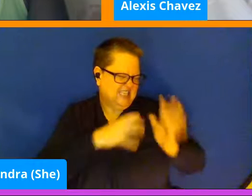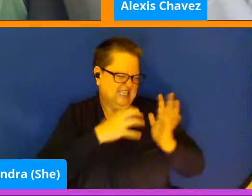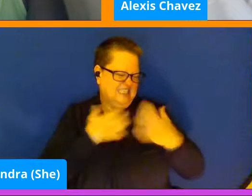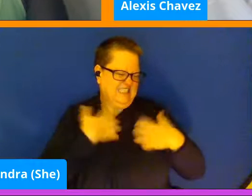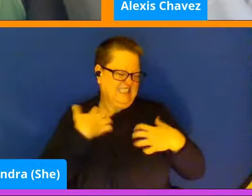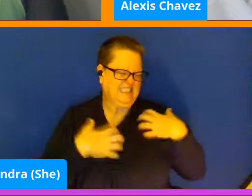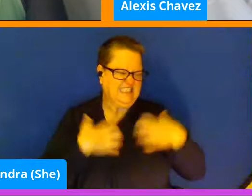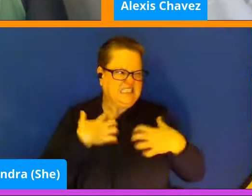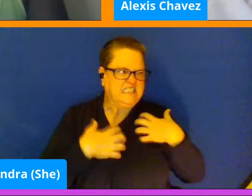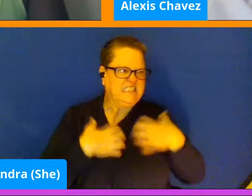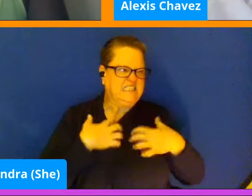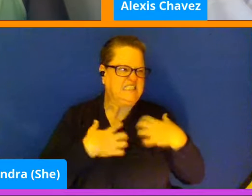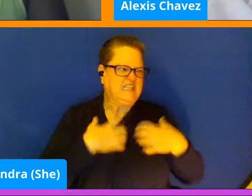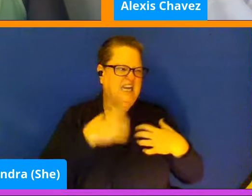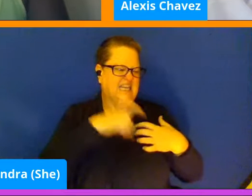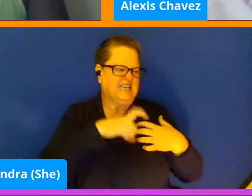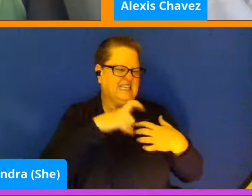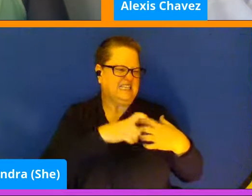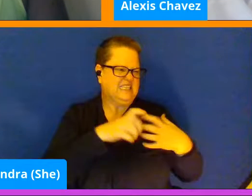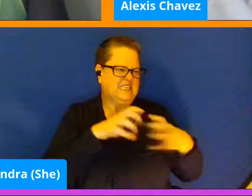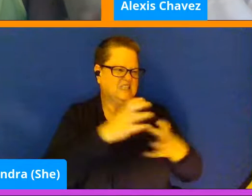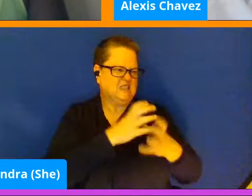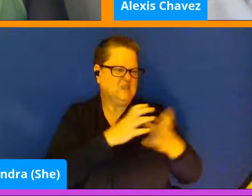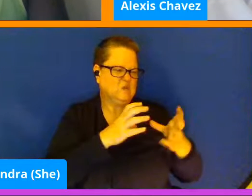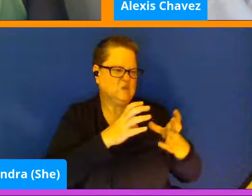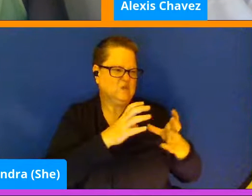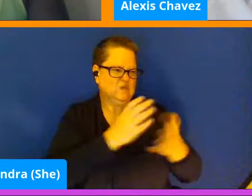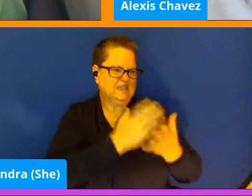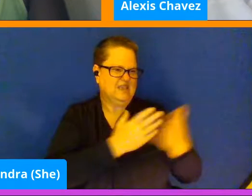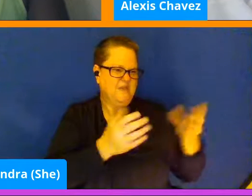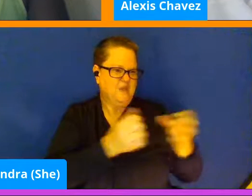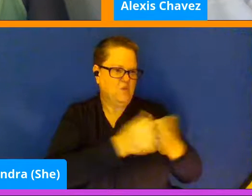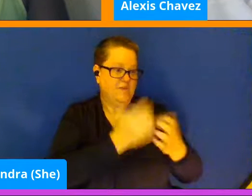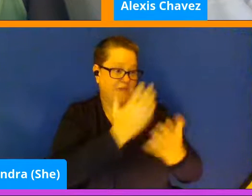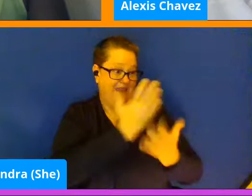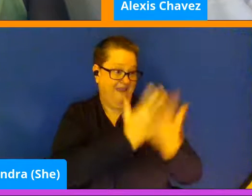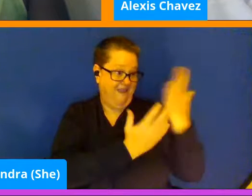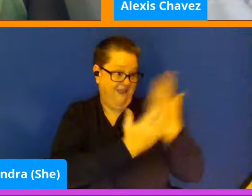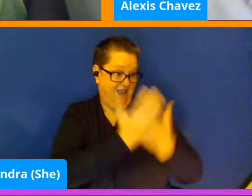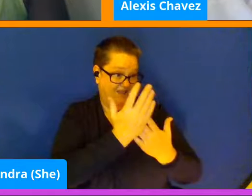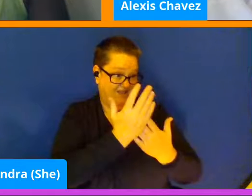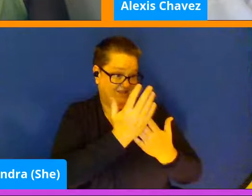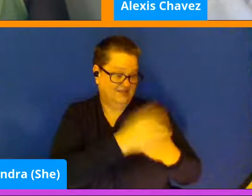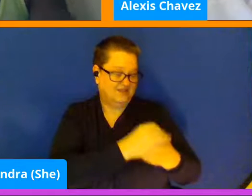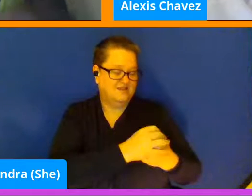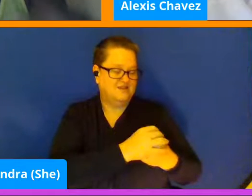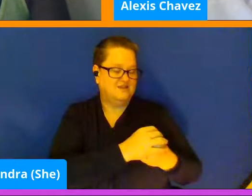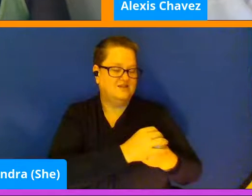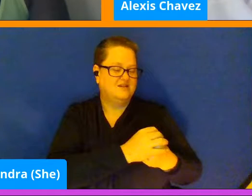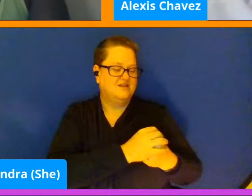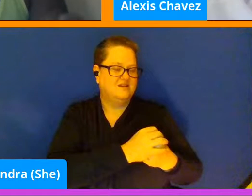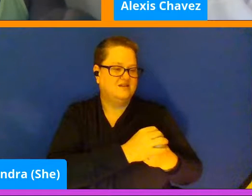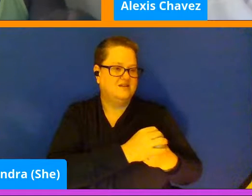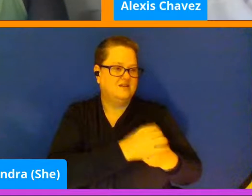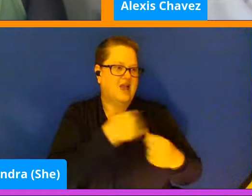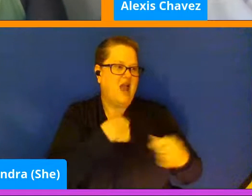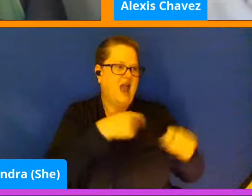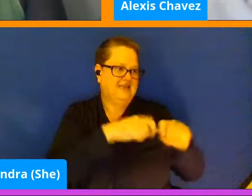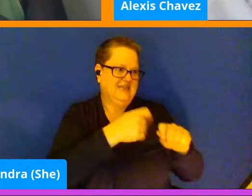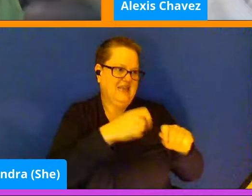something with my hands, but it's not necessarily something I need to think about, I knit.